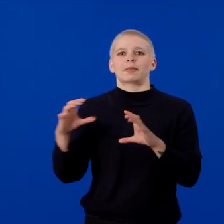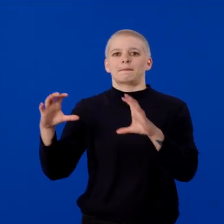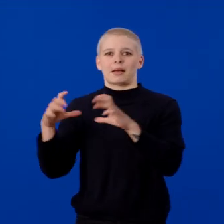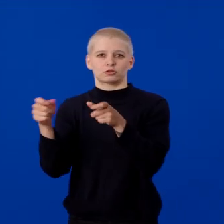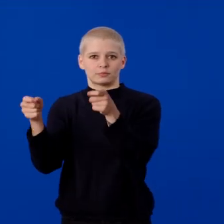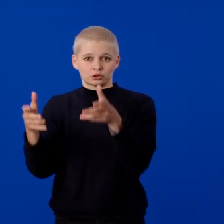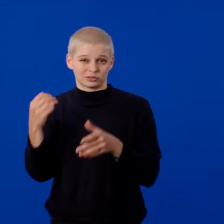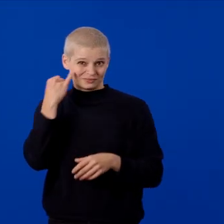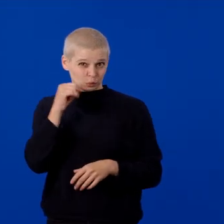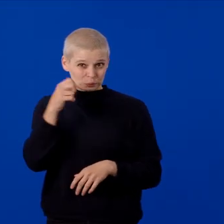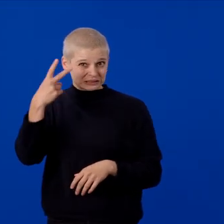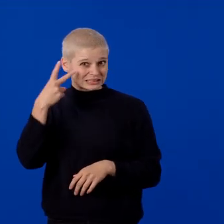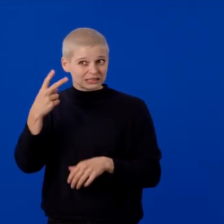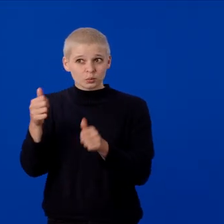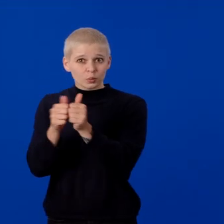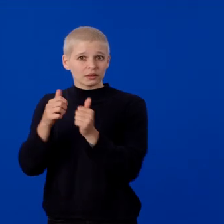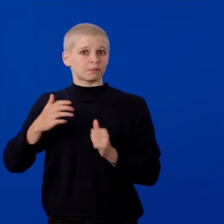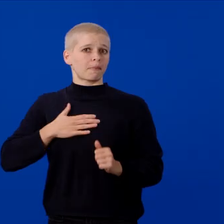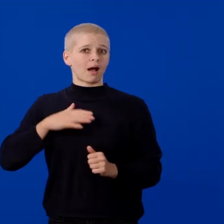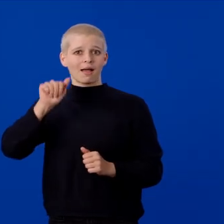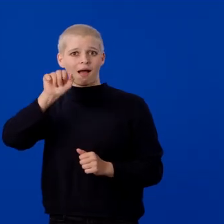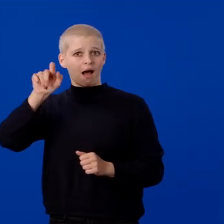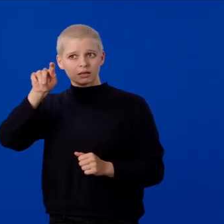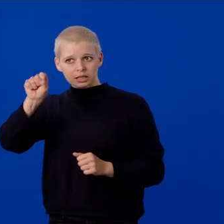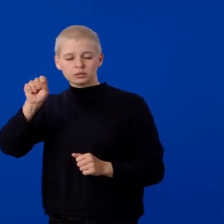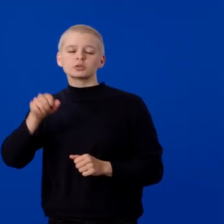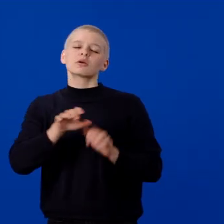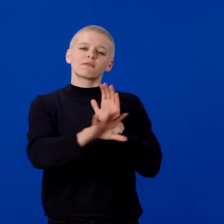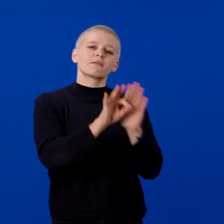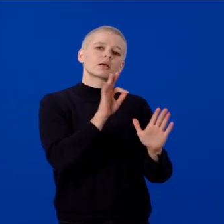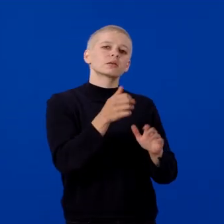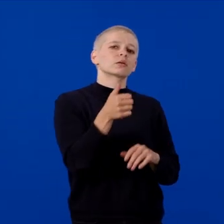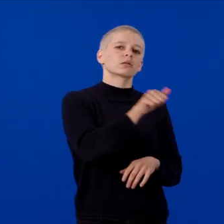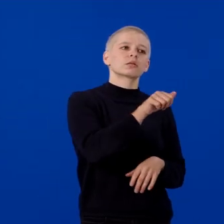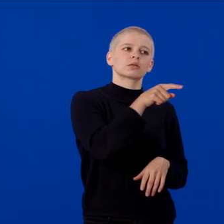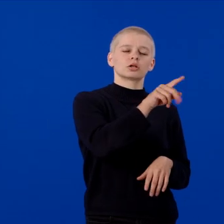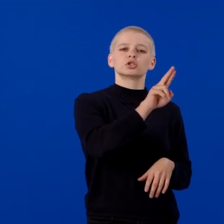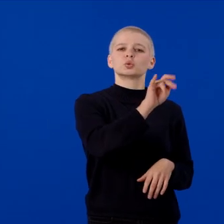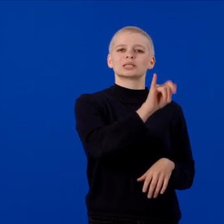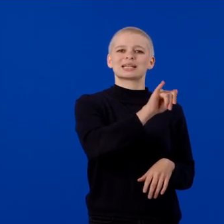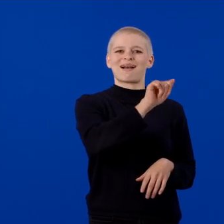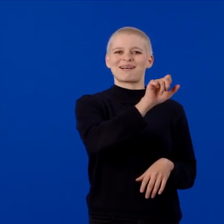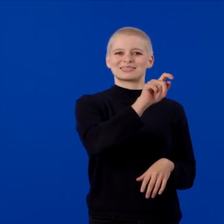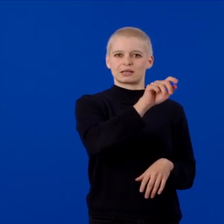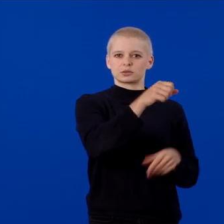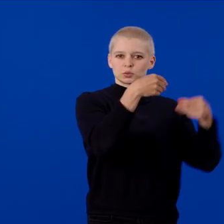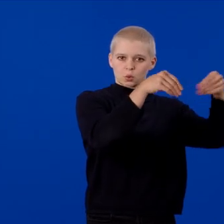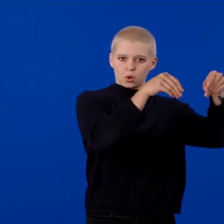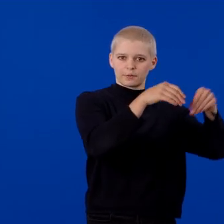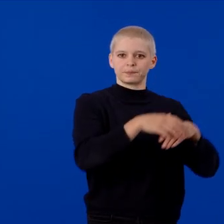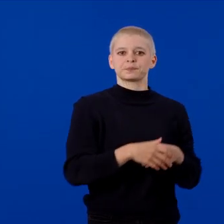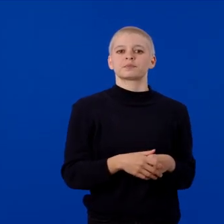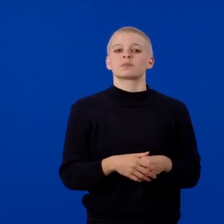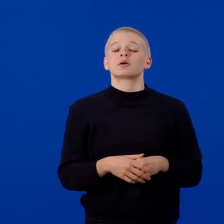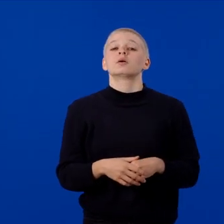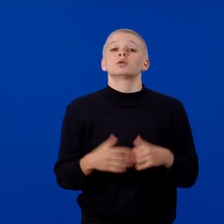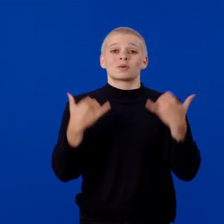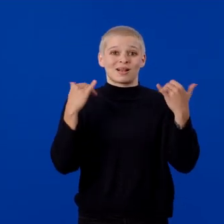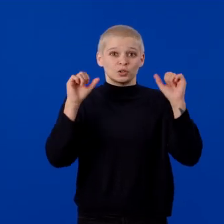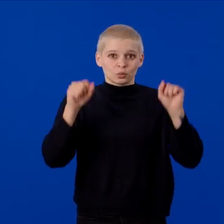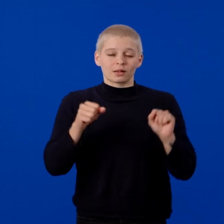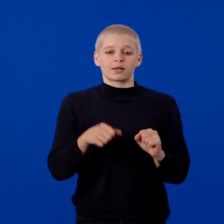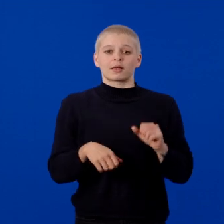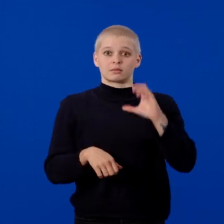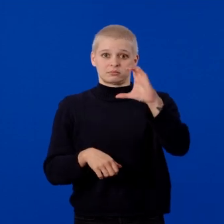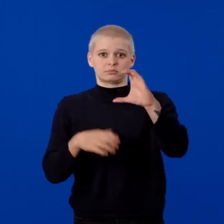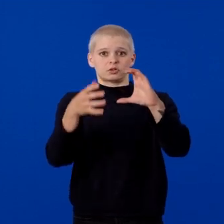see it under My Assets, you can find it in the Unity Asset Store. Now drag and drop a grabbable interactable onto